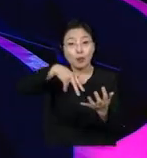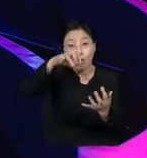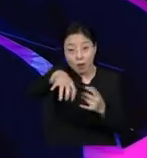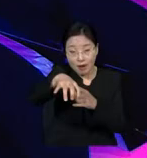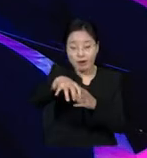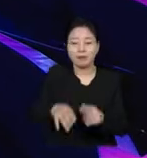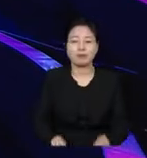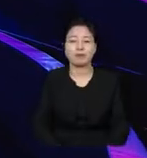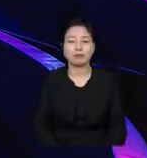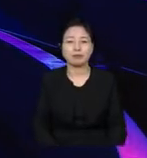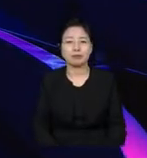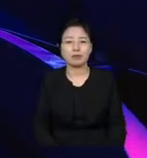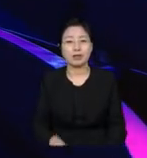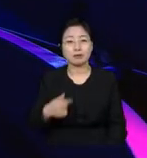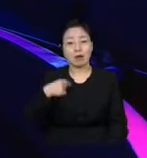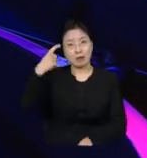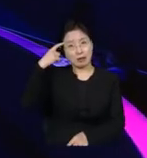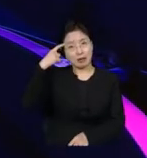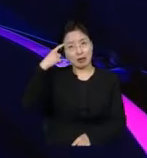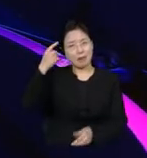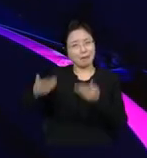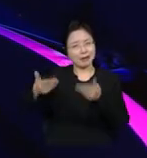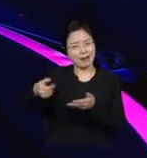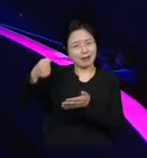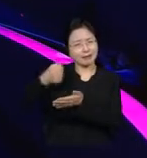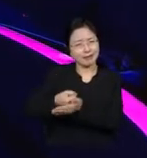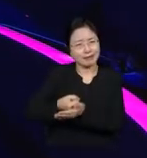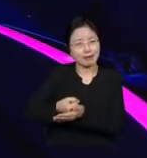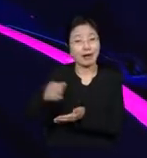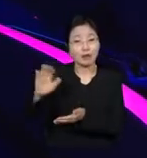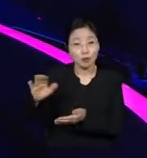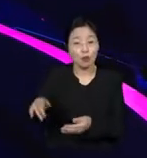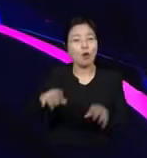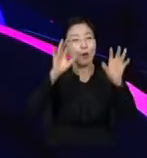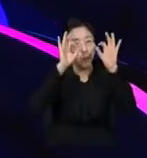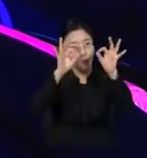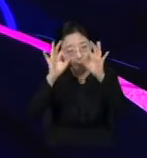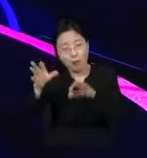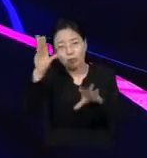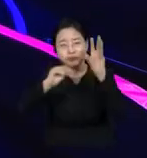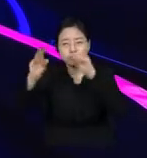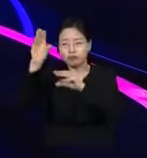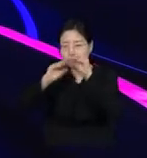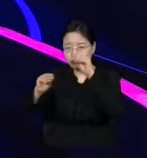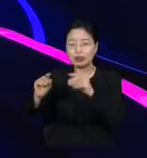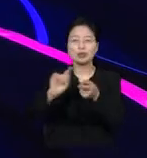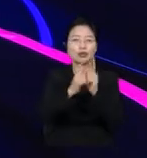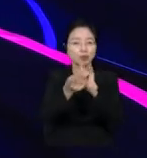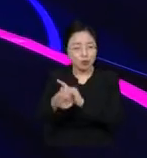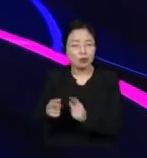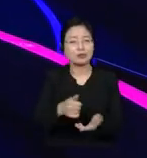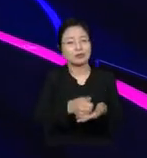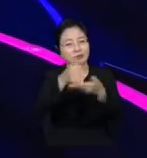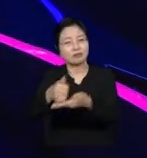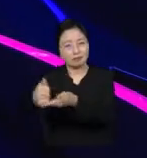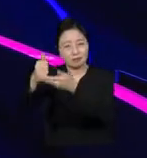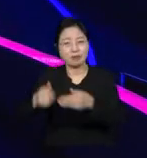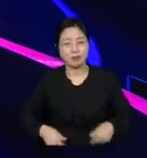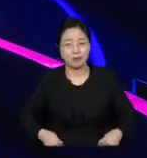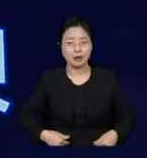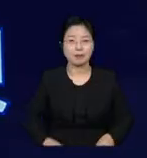recognize and respect the fact that all of us judge. You judge me when I came in here. I judge you when we talk.